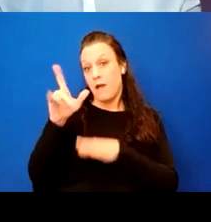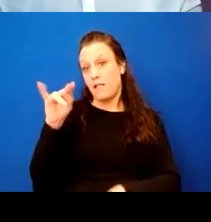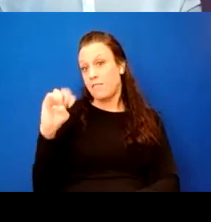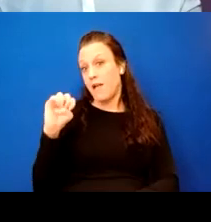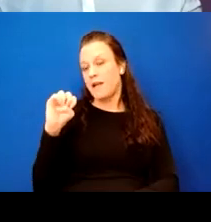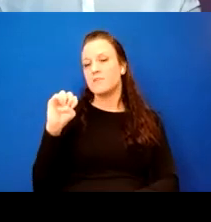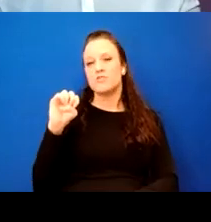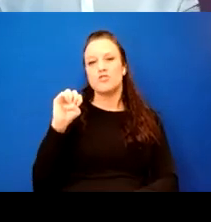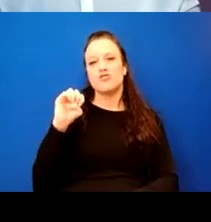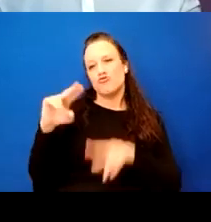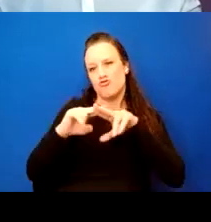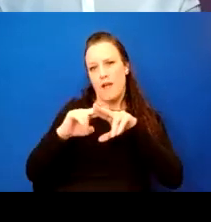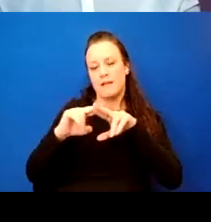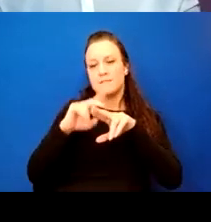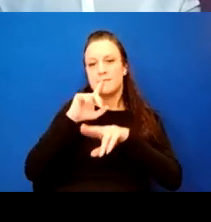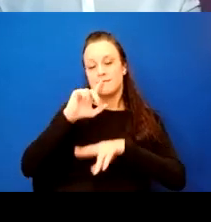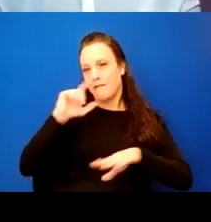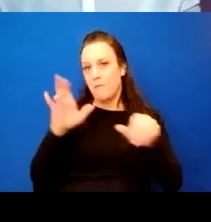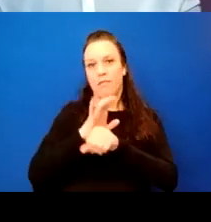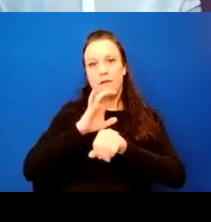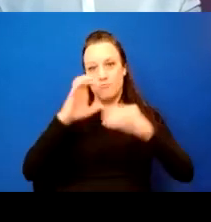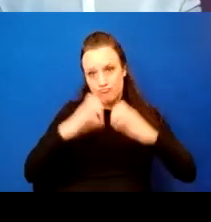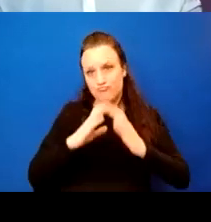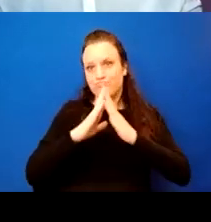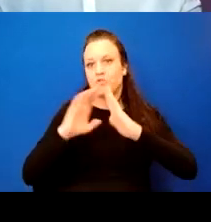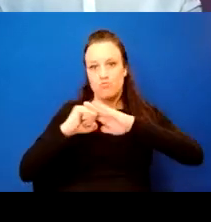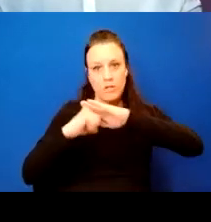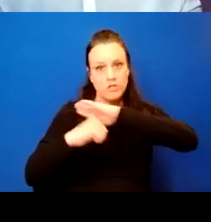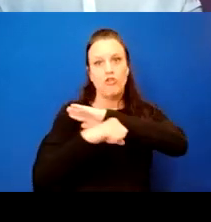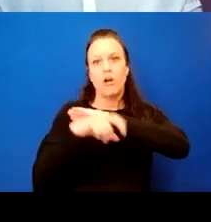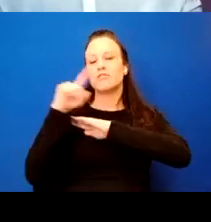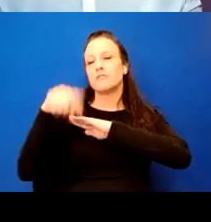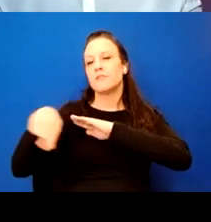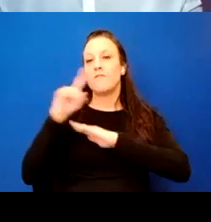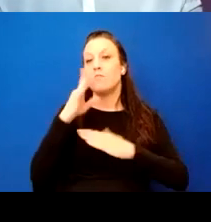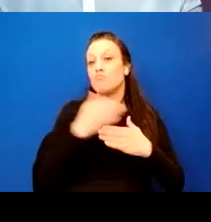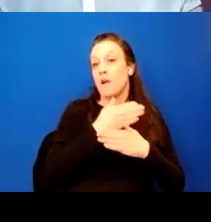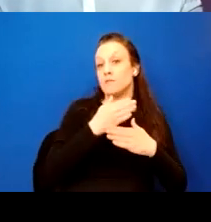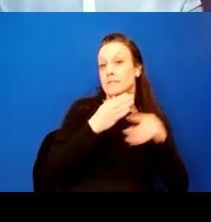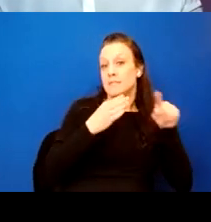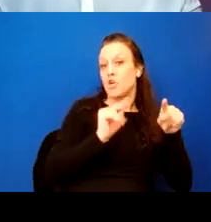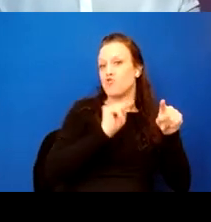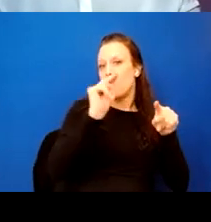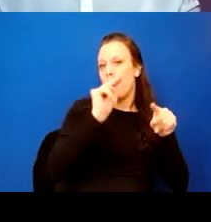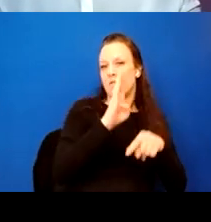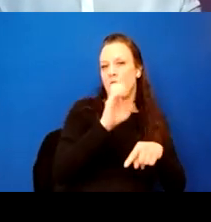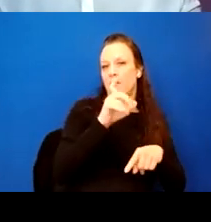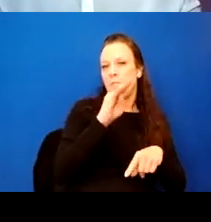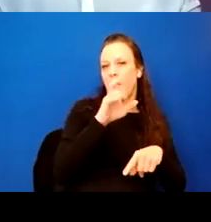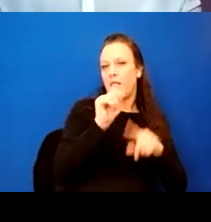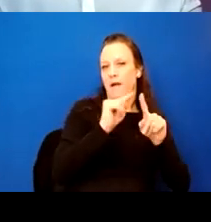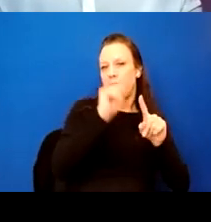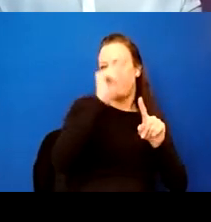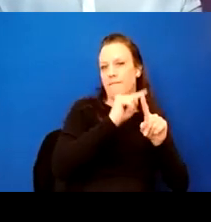the complete reconstruction of foundations, columns, and track work from approximately just north of Belmont to north